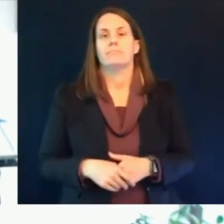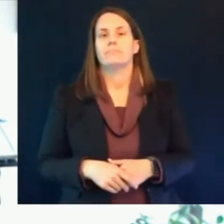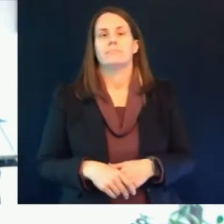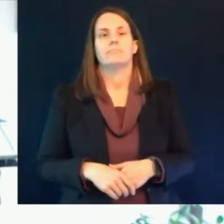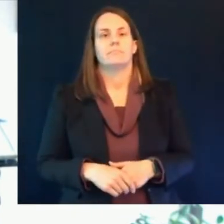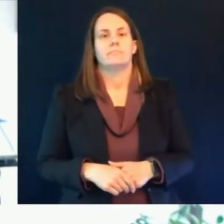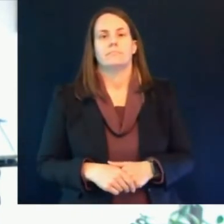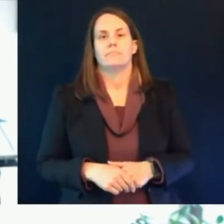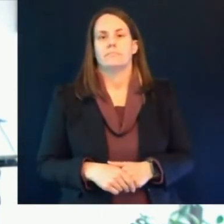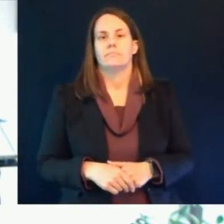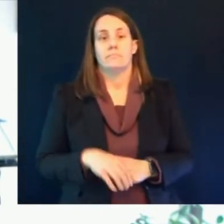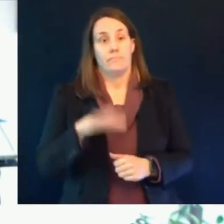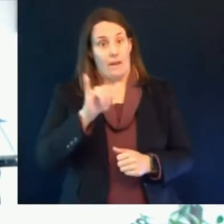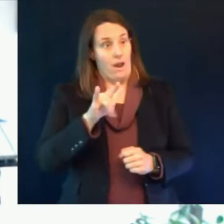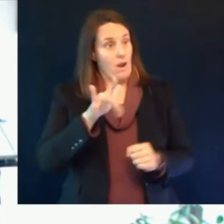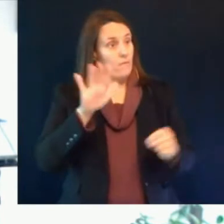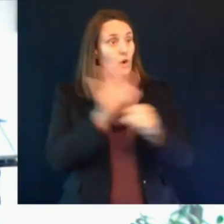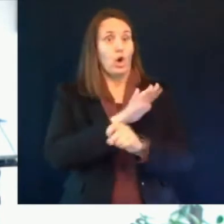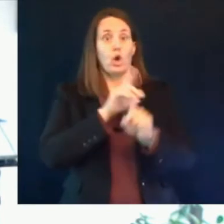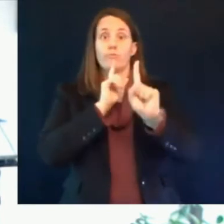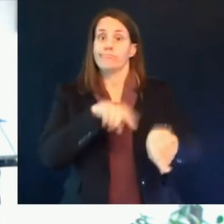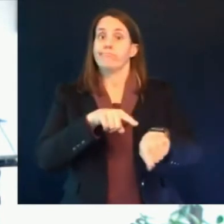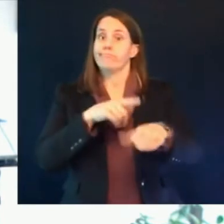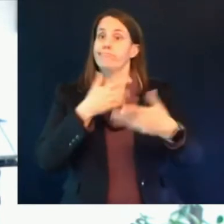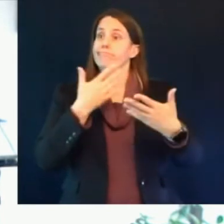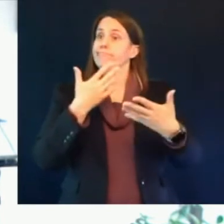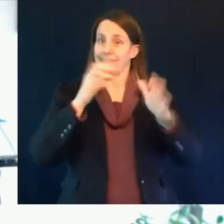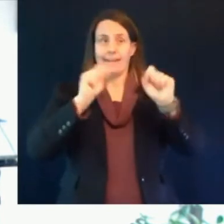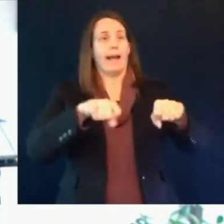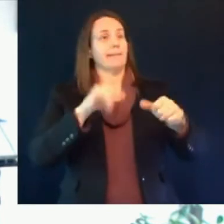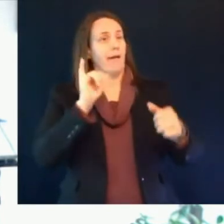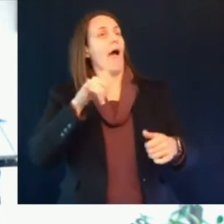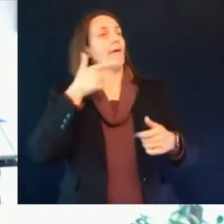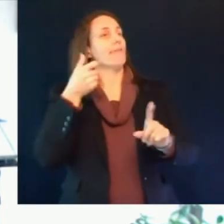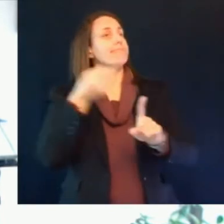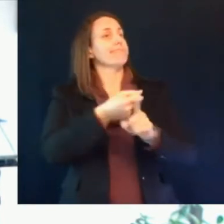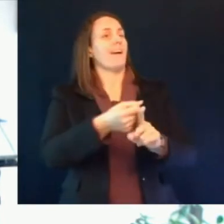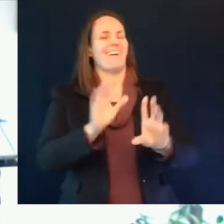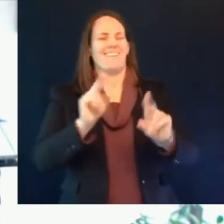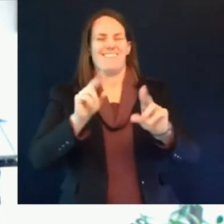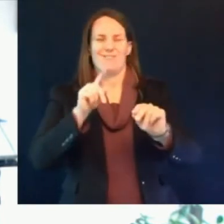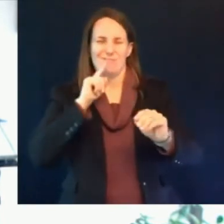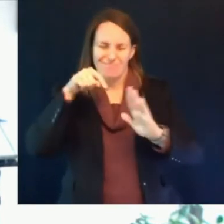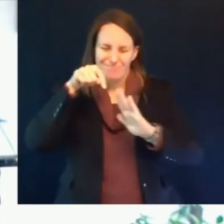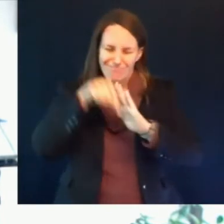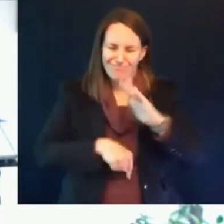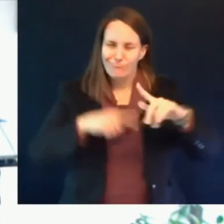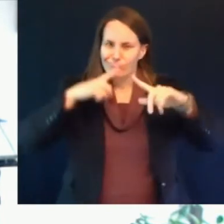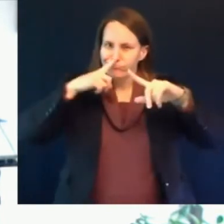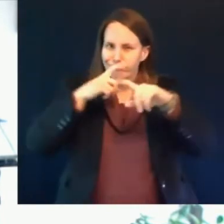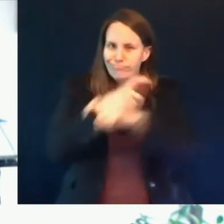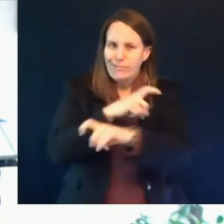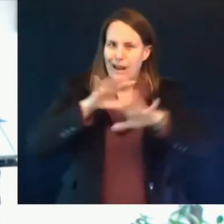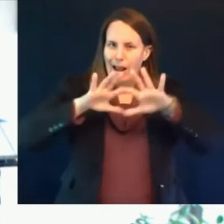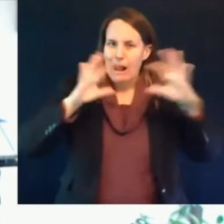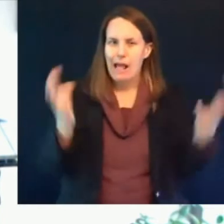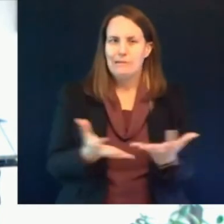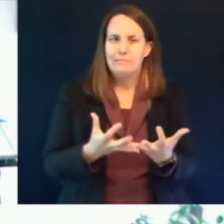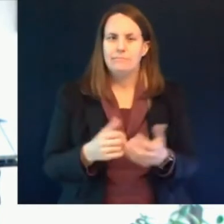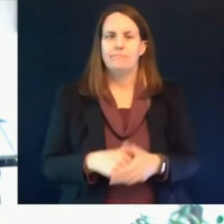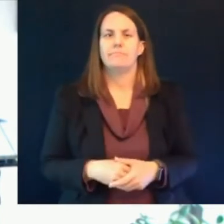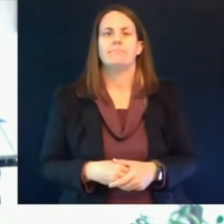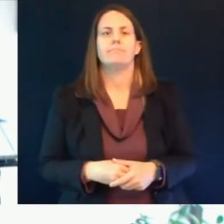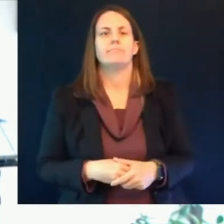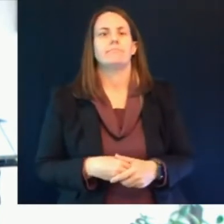seeing is that the the proportion of our positive cobit 19 tests that are made available